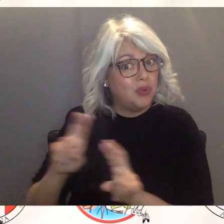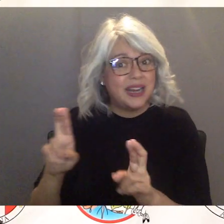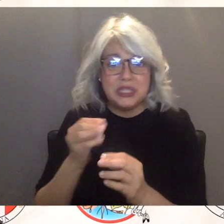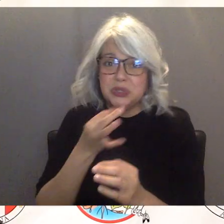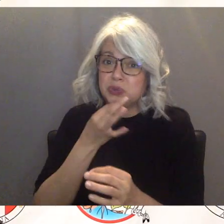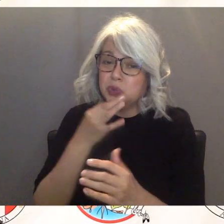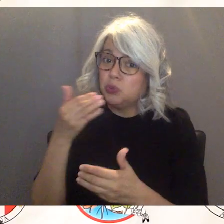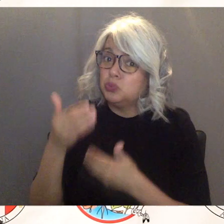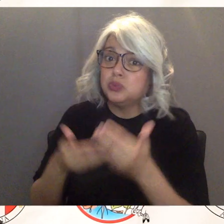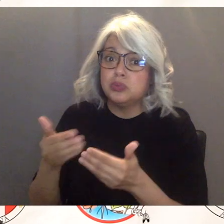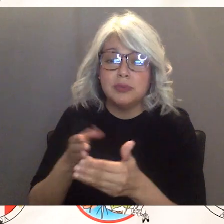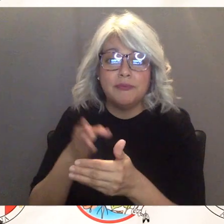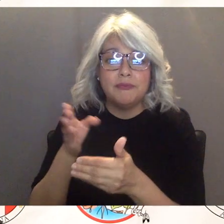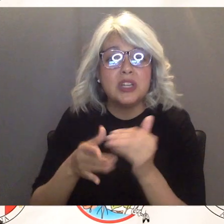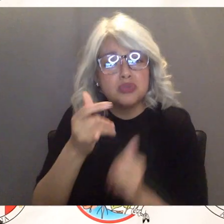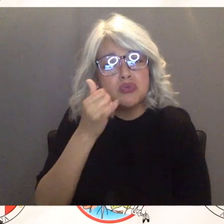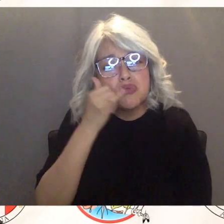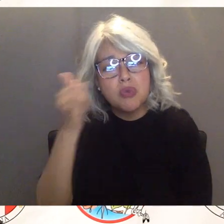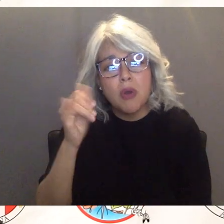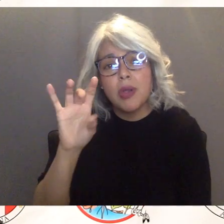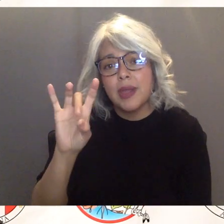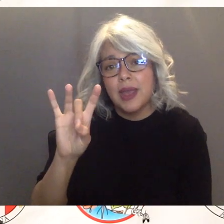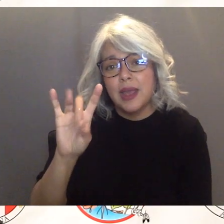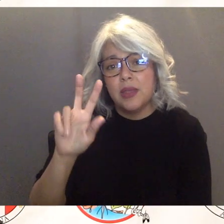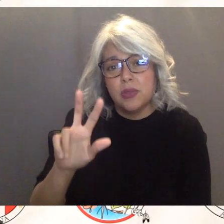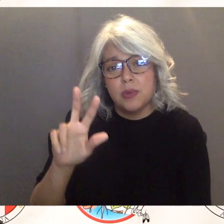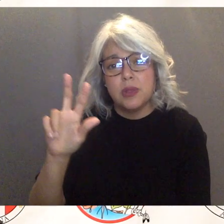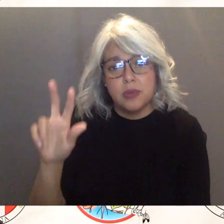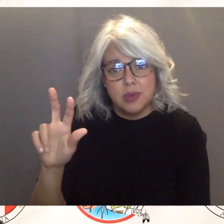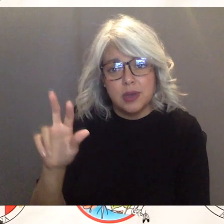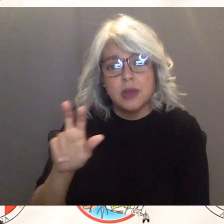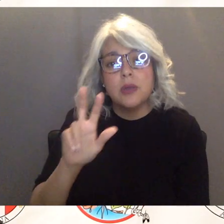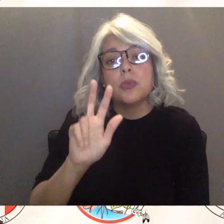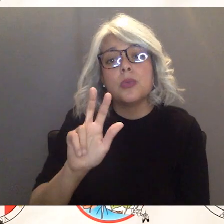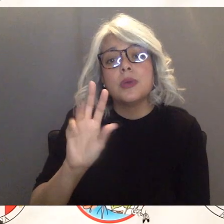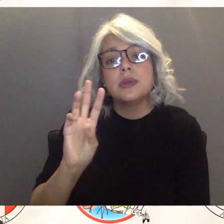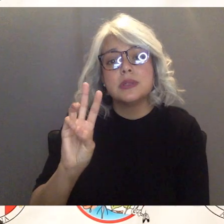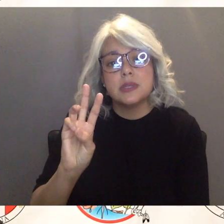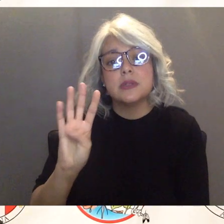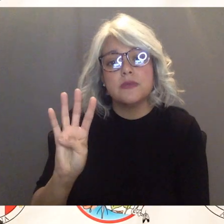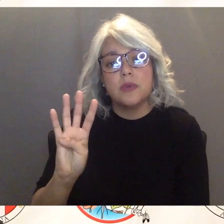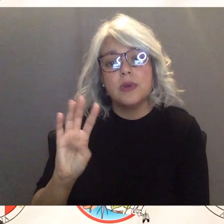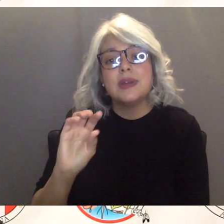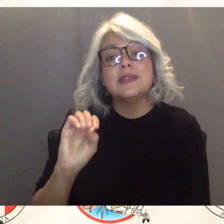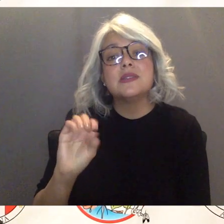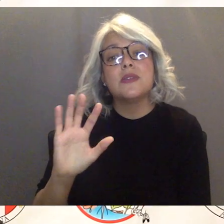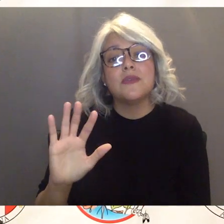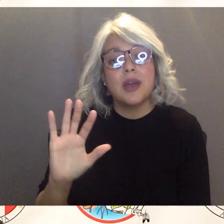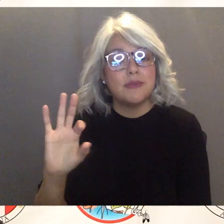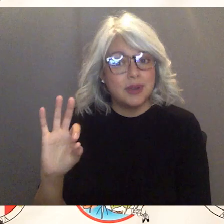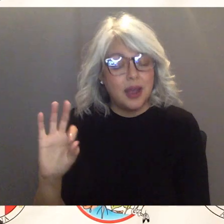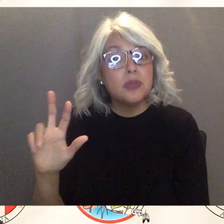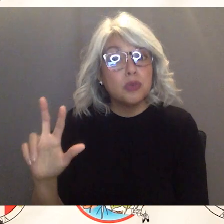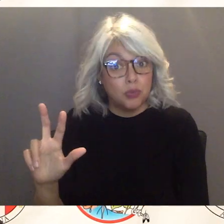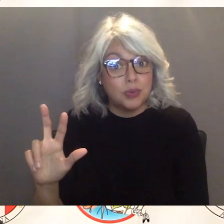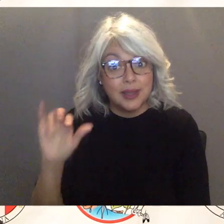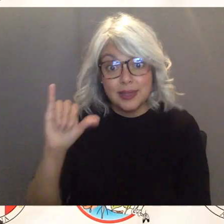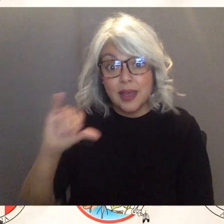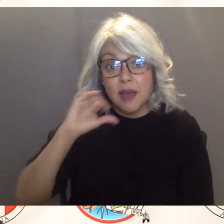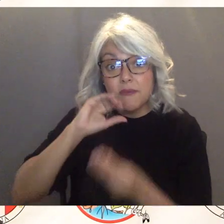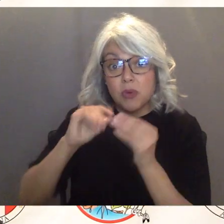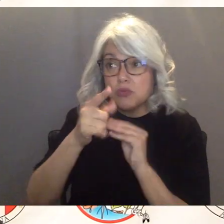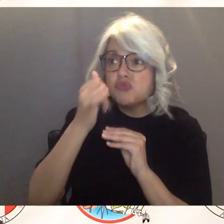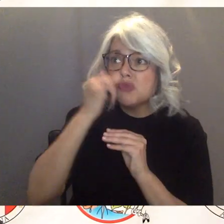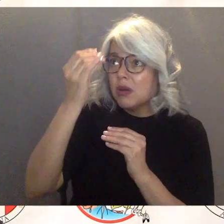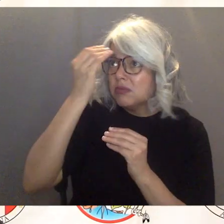uh phone number is 833-364-0593 and let them know you're